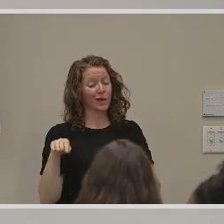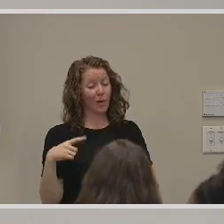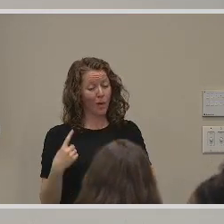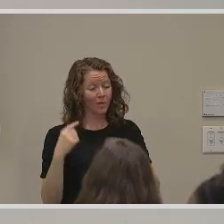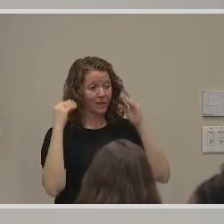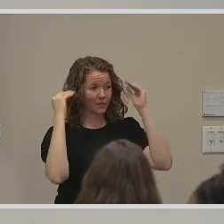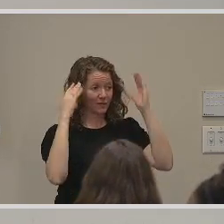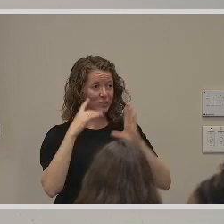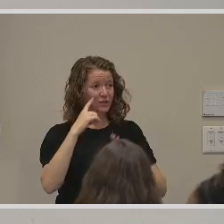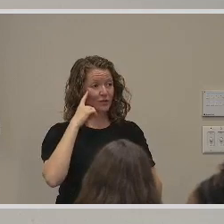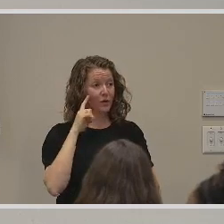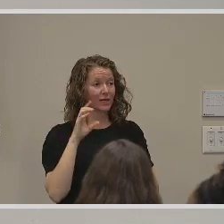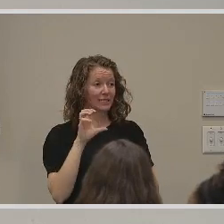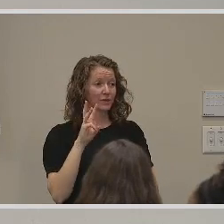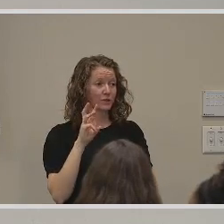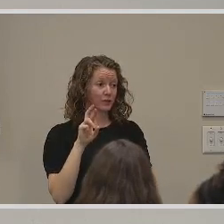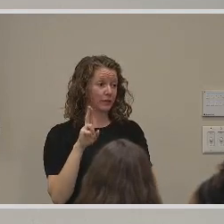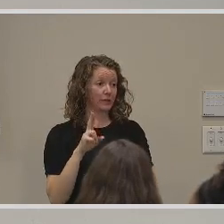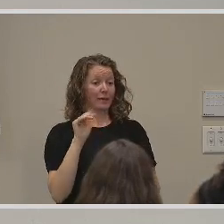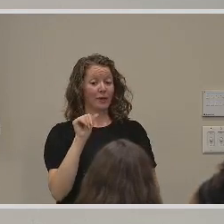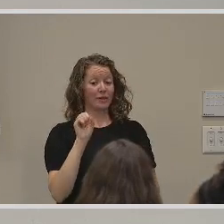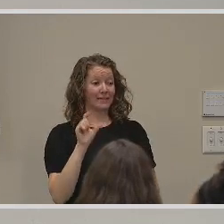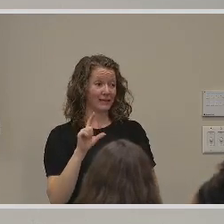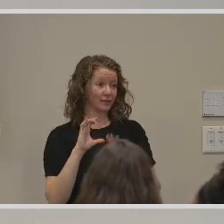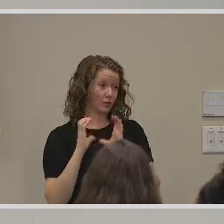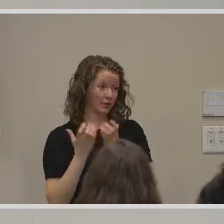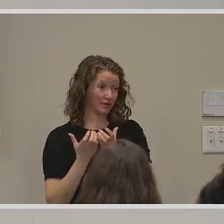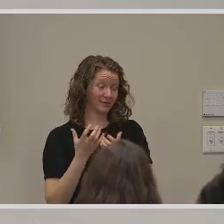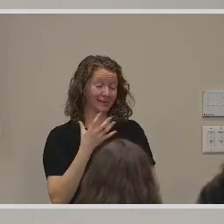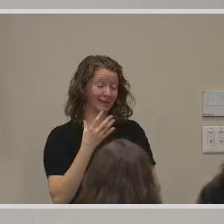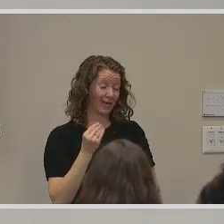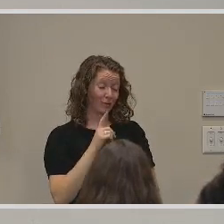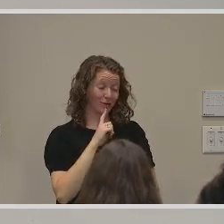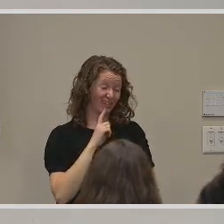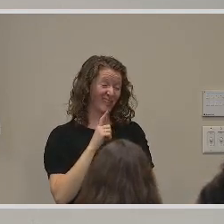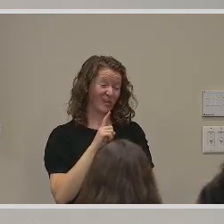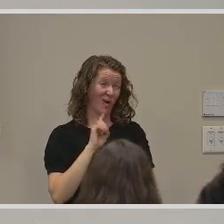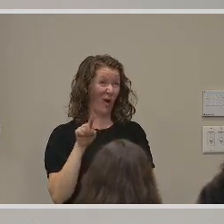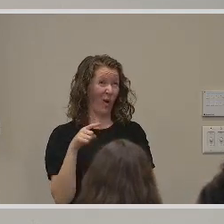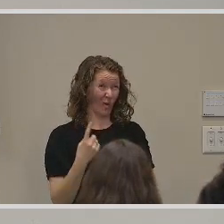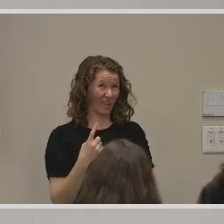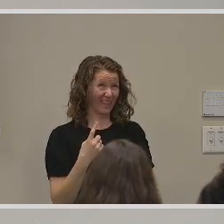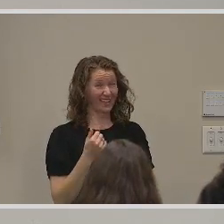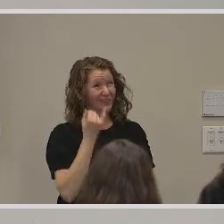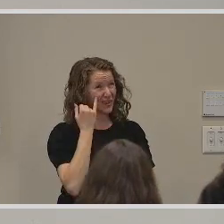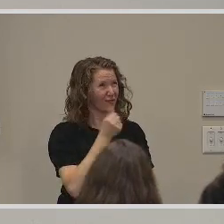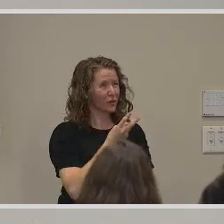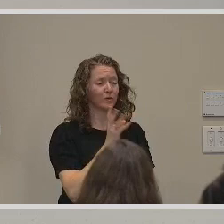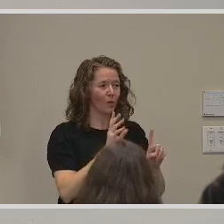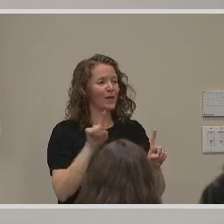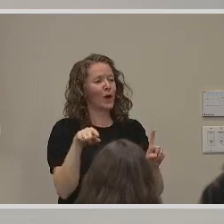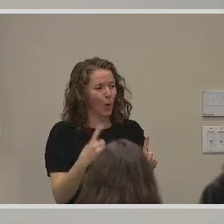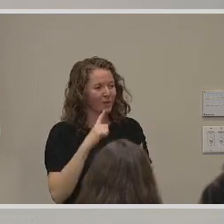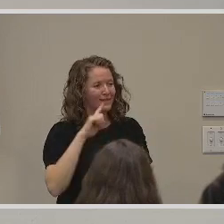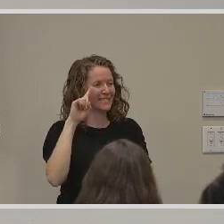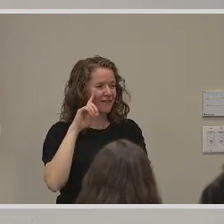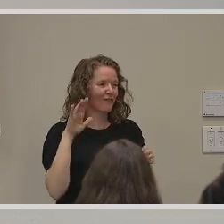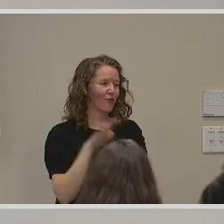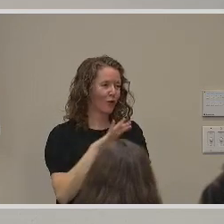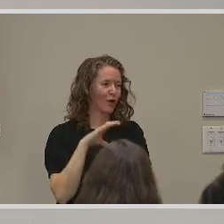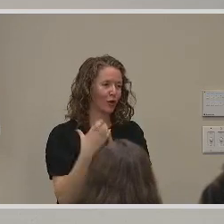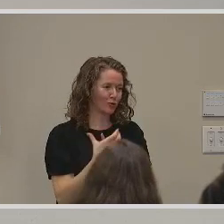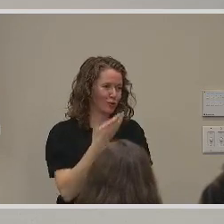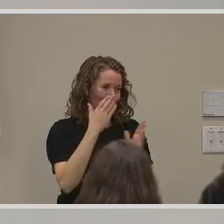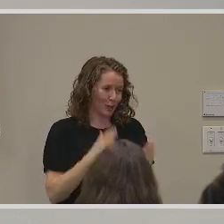Western's American Sign Language courses and one of the few, if not the only, fully culturally Deaf people on campus. I had the pleasure of meeting